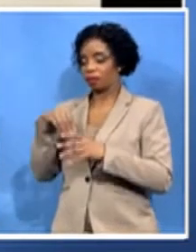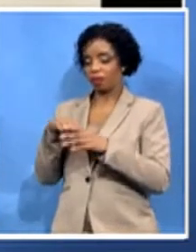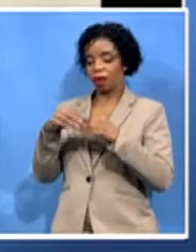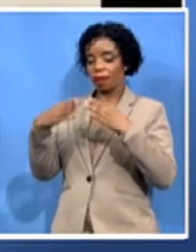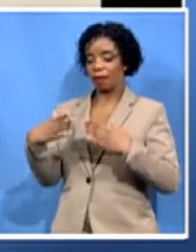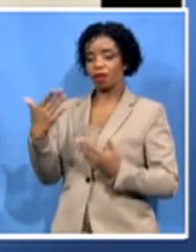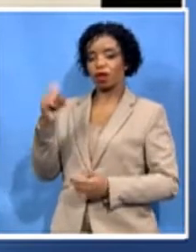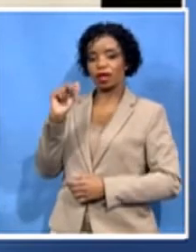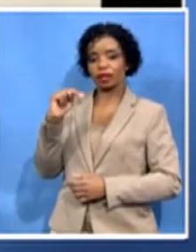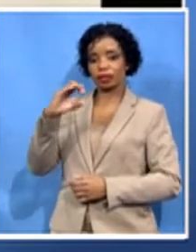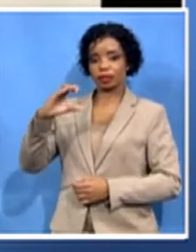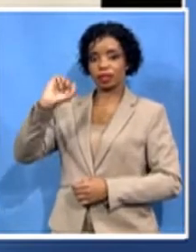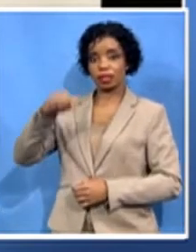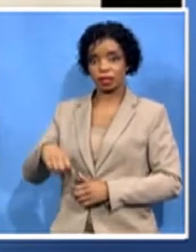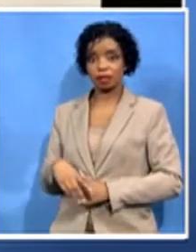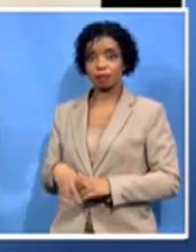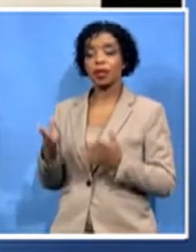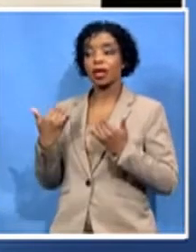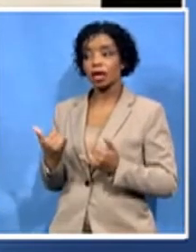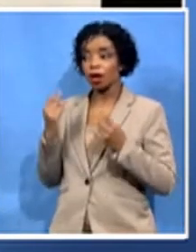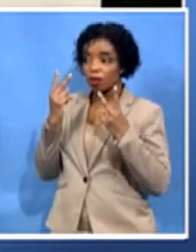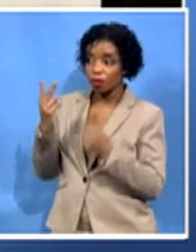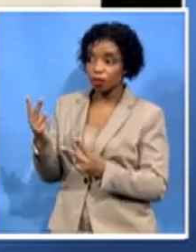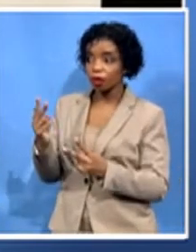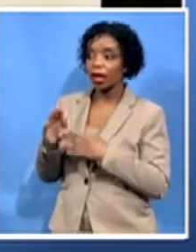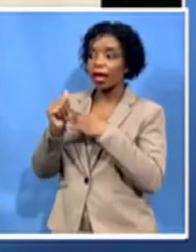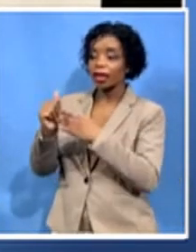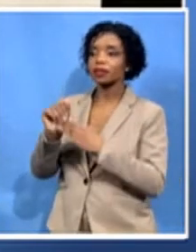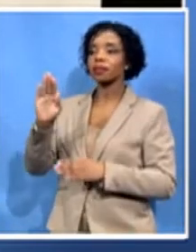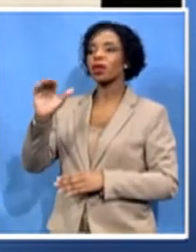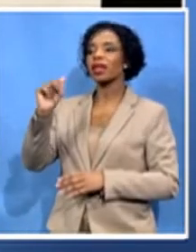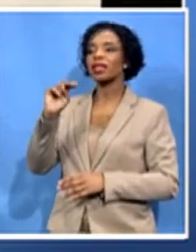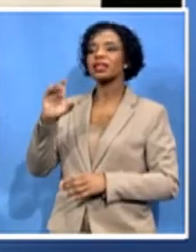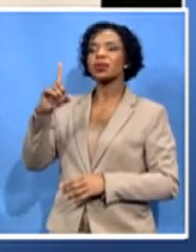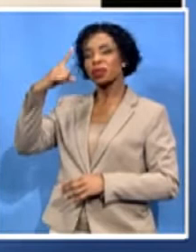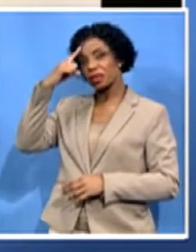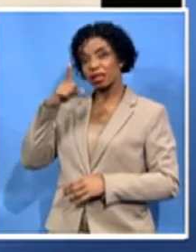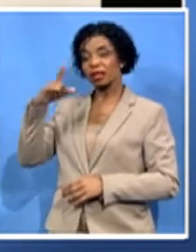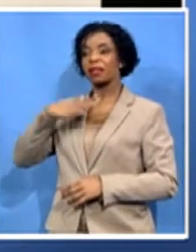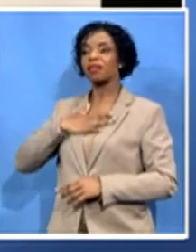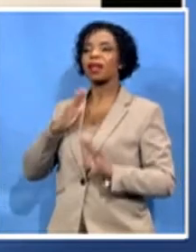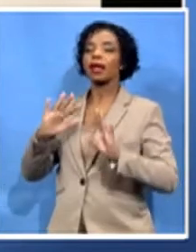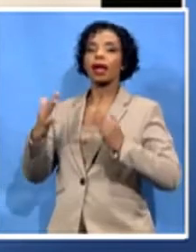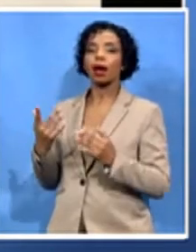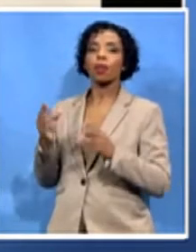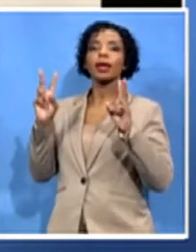how do you think he would feel about the current leadership and issues that the party is going through?